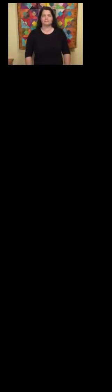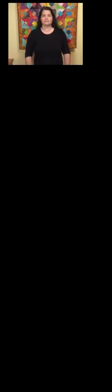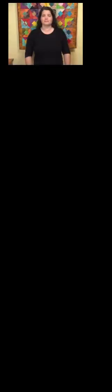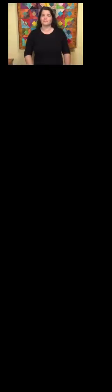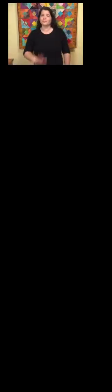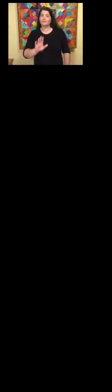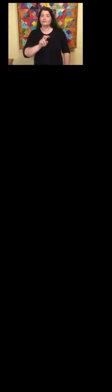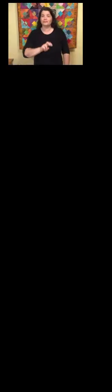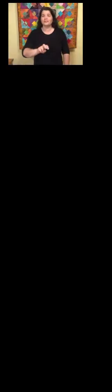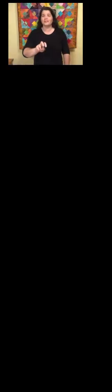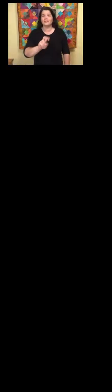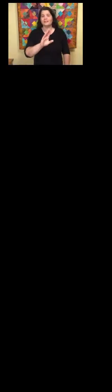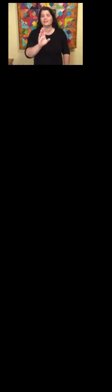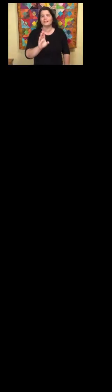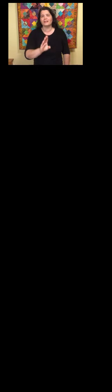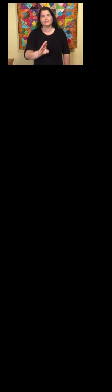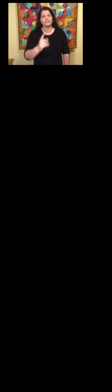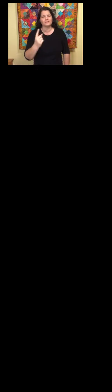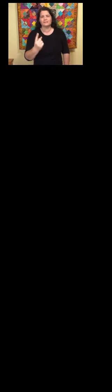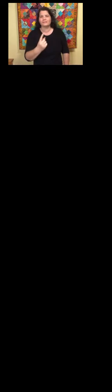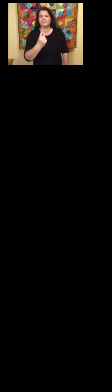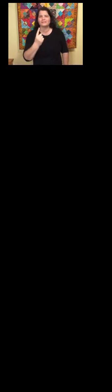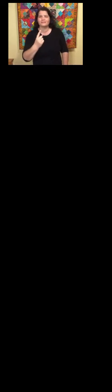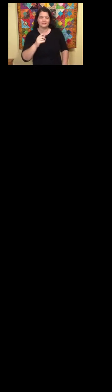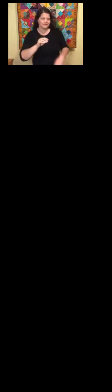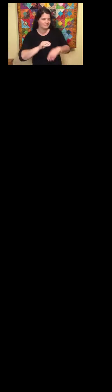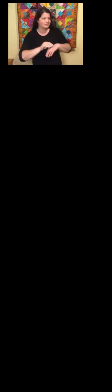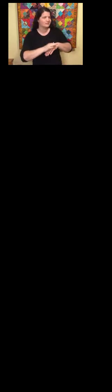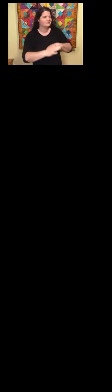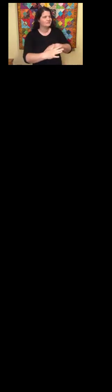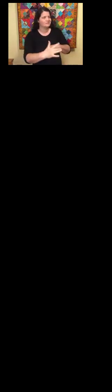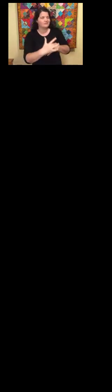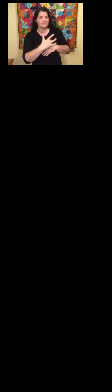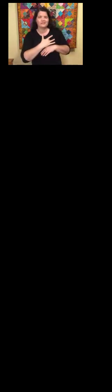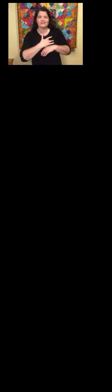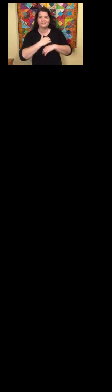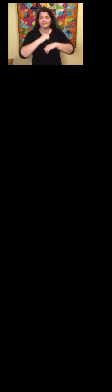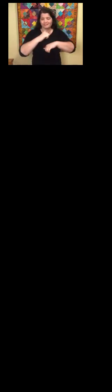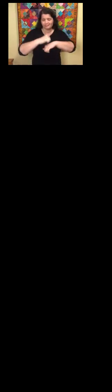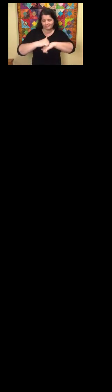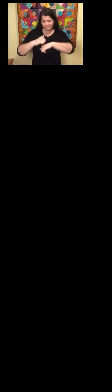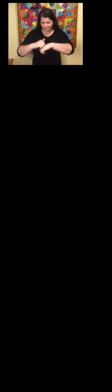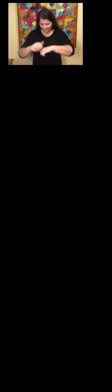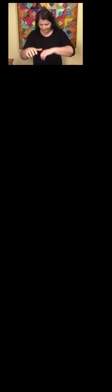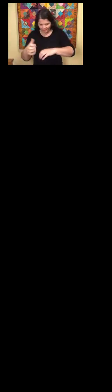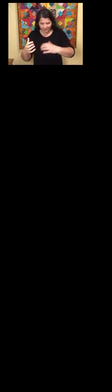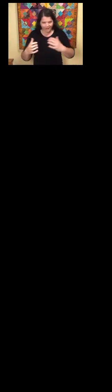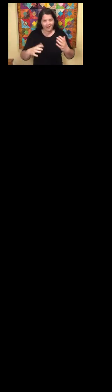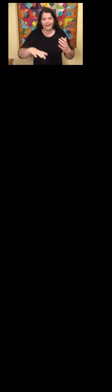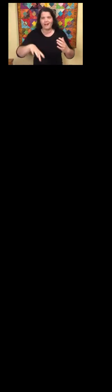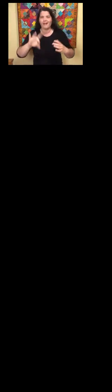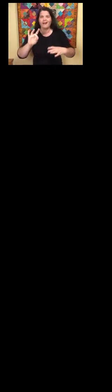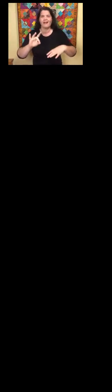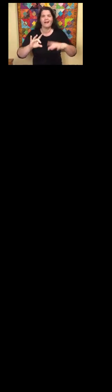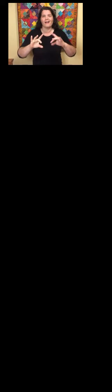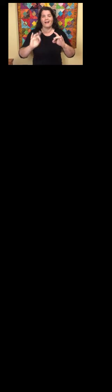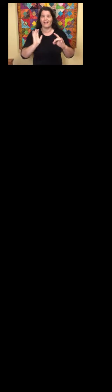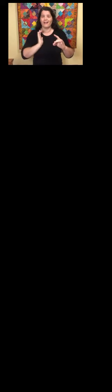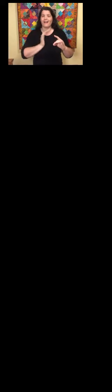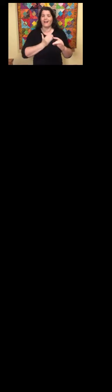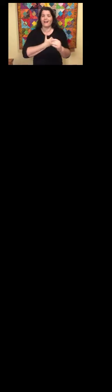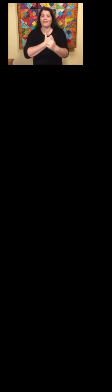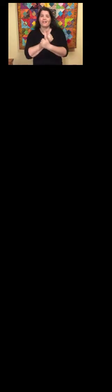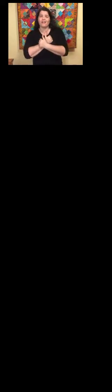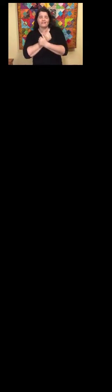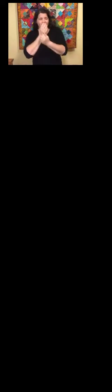May your journey never go alone, changing hearts and turning stones. Share